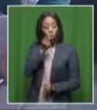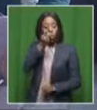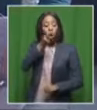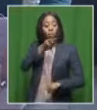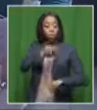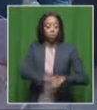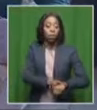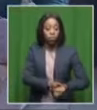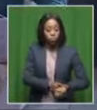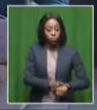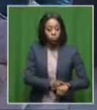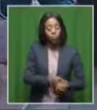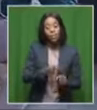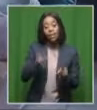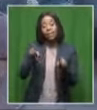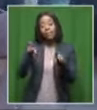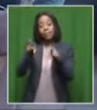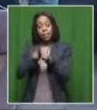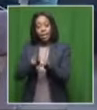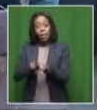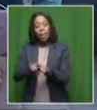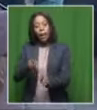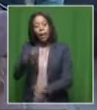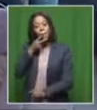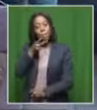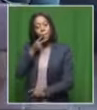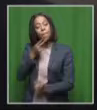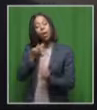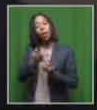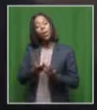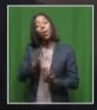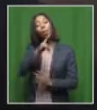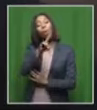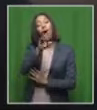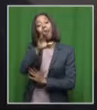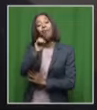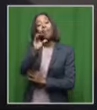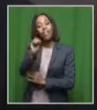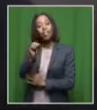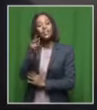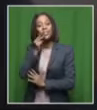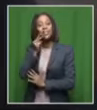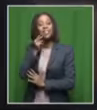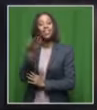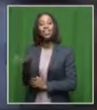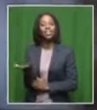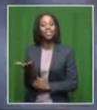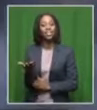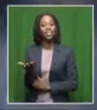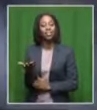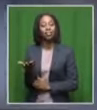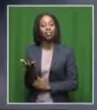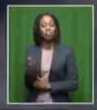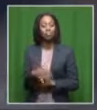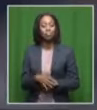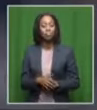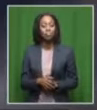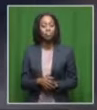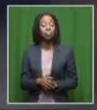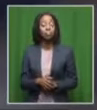of Hubbly Bubbly can equate to smoking, get this, 100 or more cigarettes.